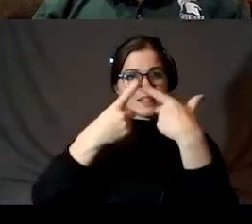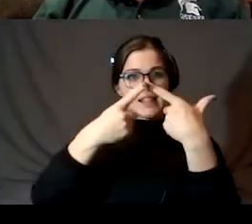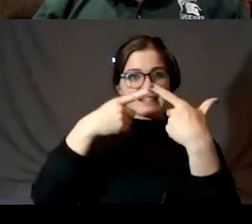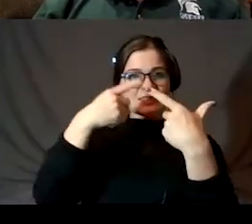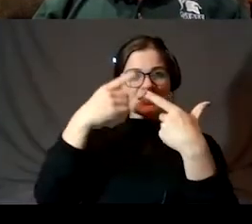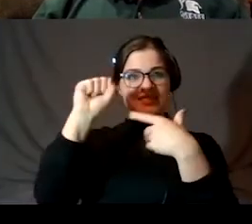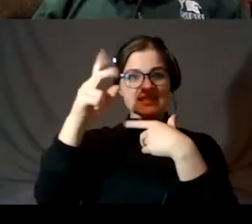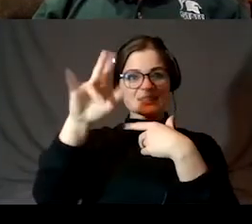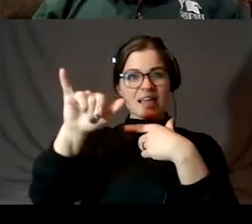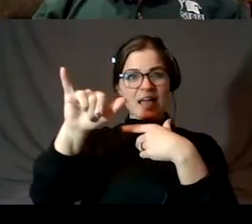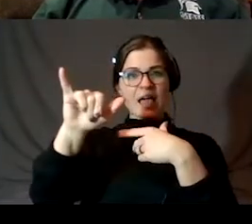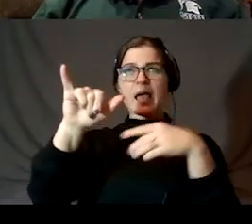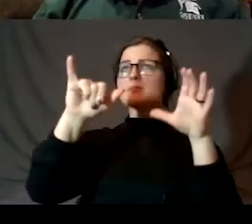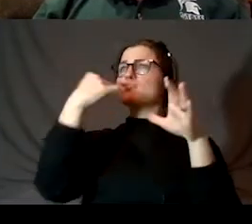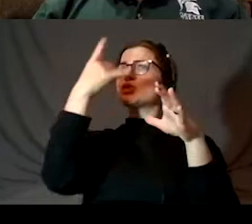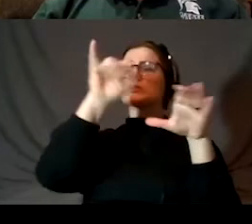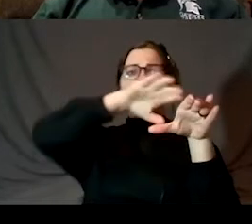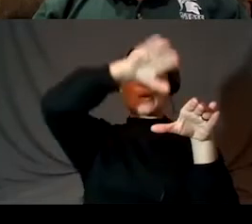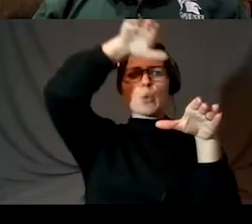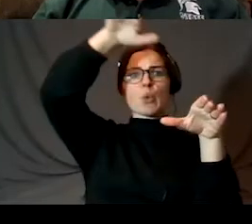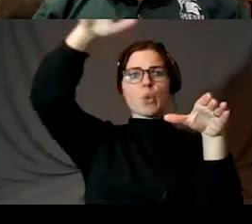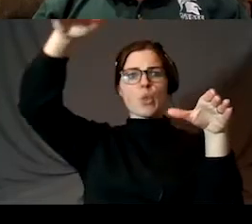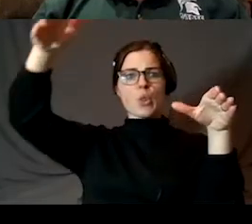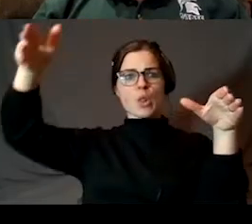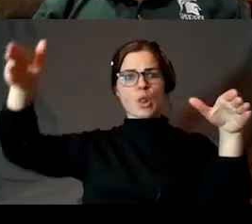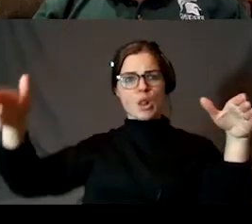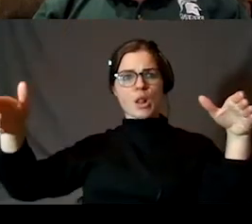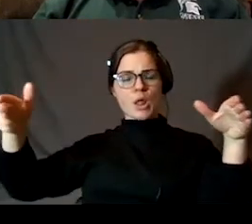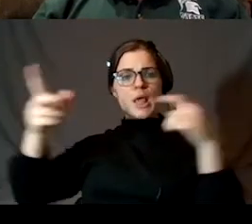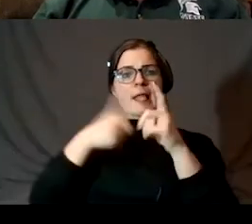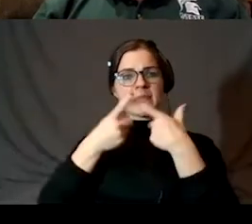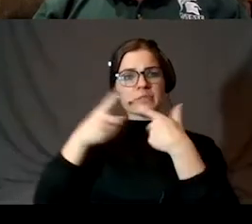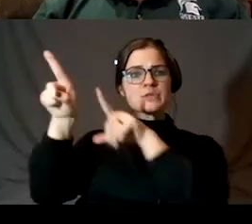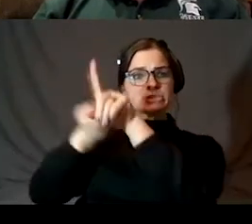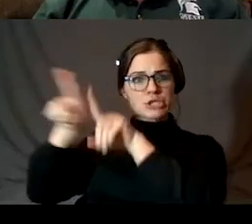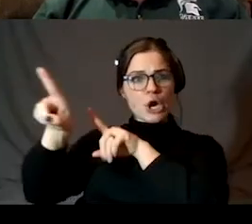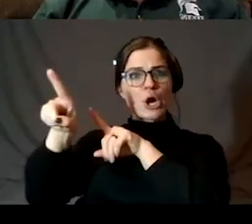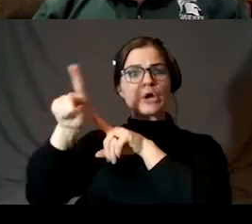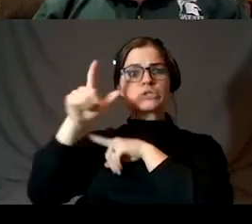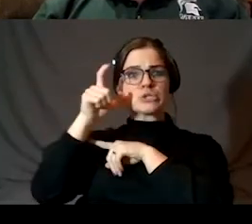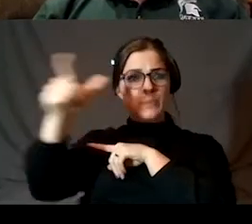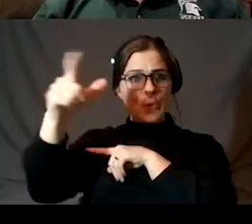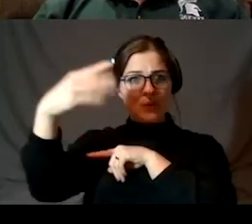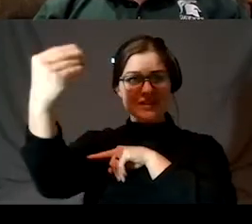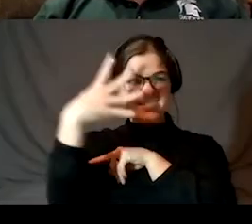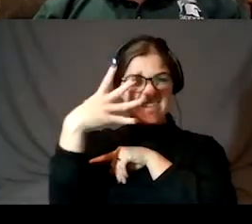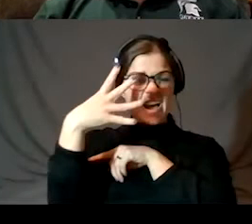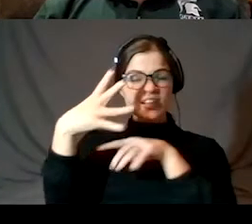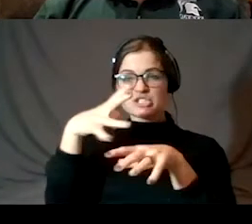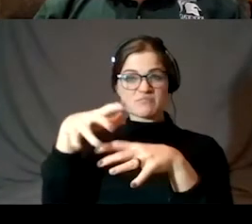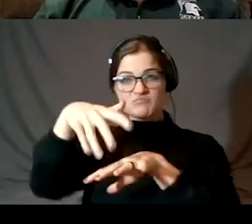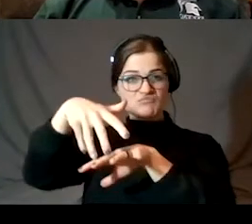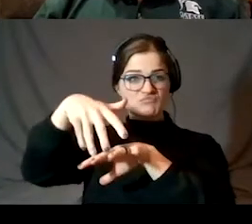above us, and the stars, and the moon, and the sun are simply fixed into this firmament, all right?